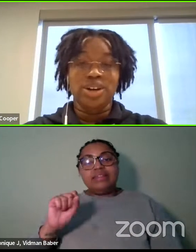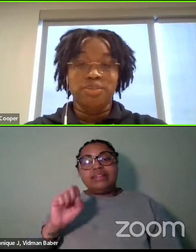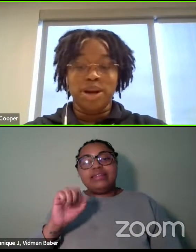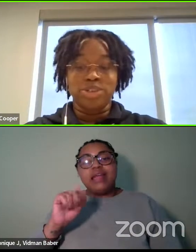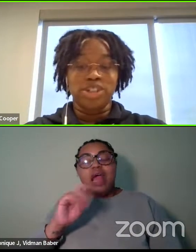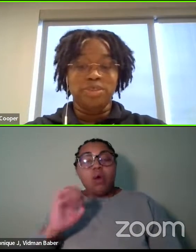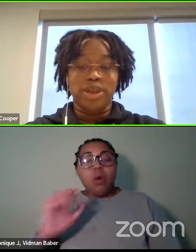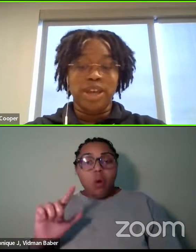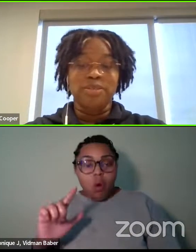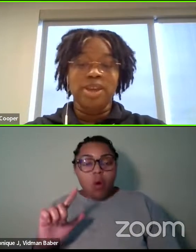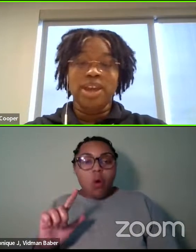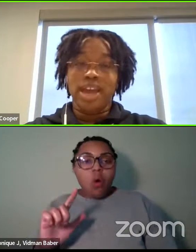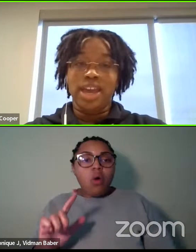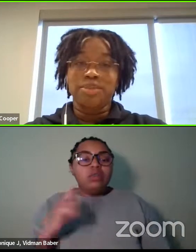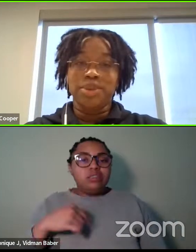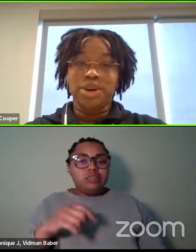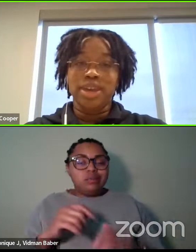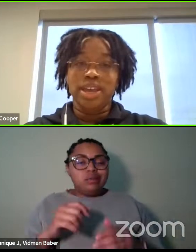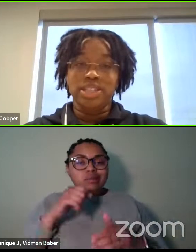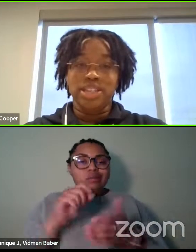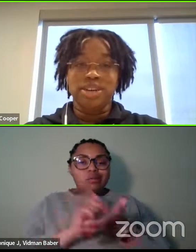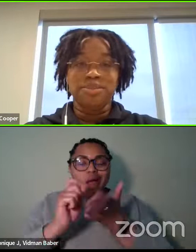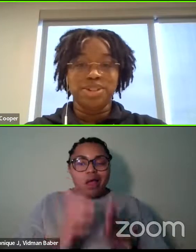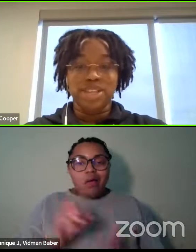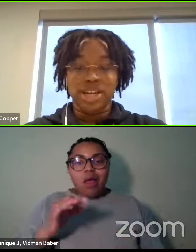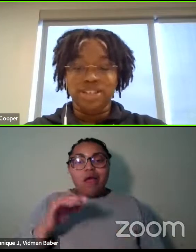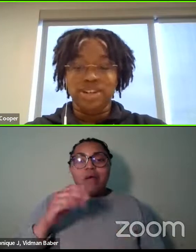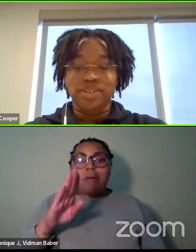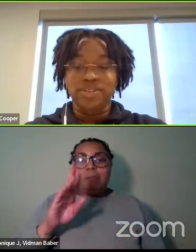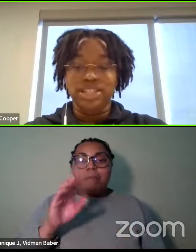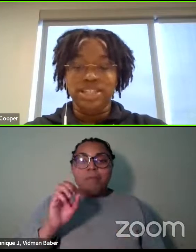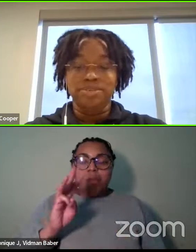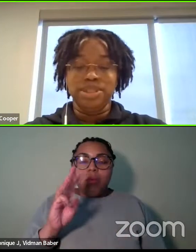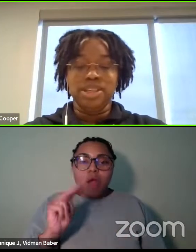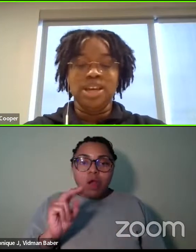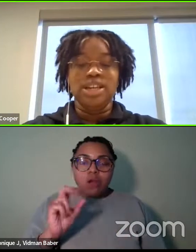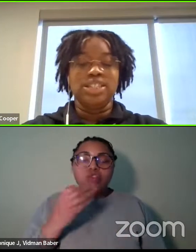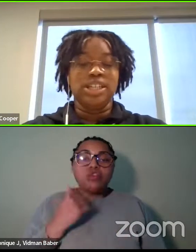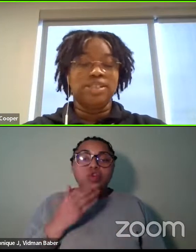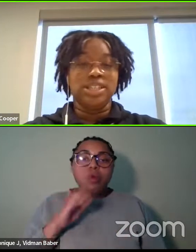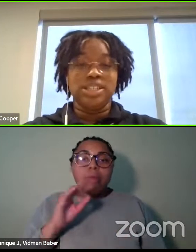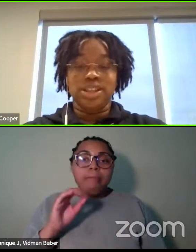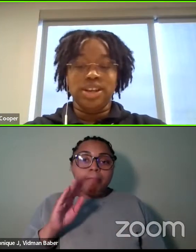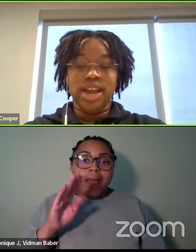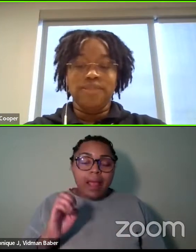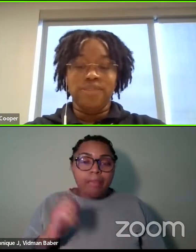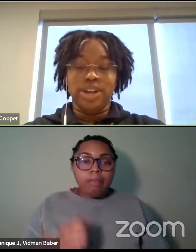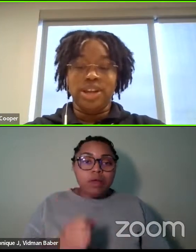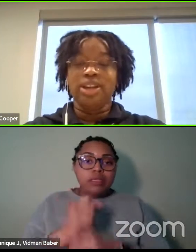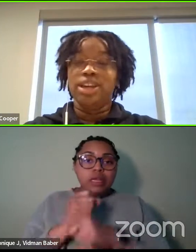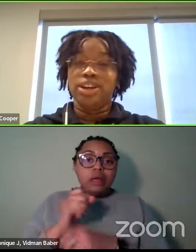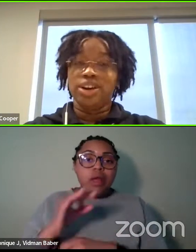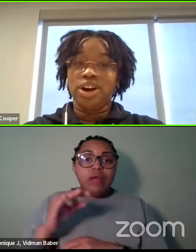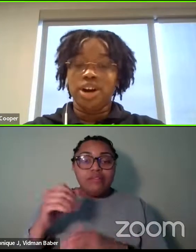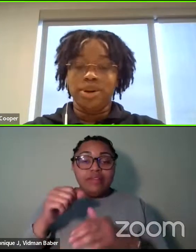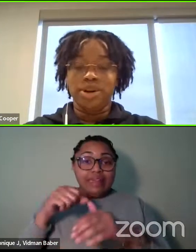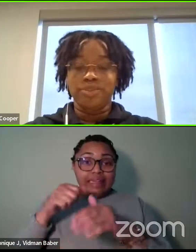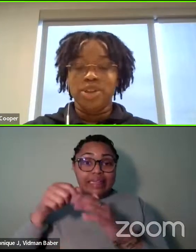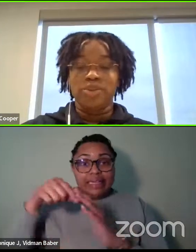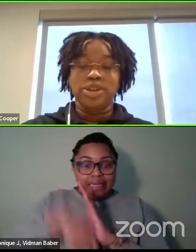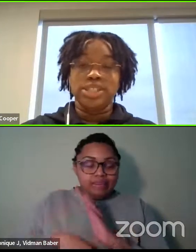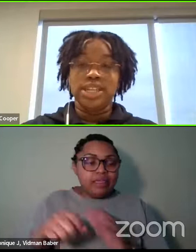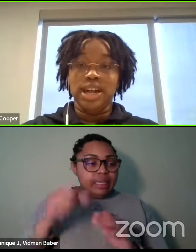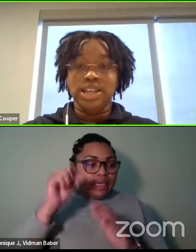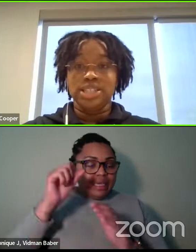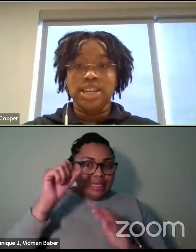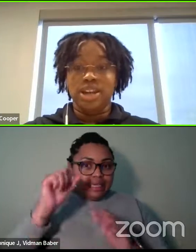is author of Brown Sugar Babe and Mermaid Kinsey, Protector of the Deeps. She lives in Southern California near a harbor